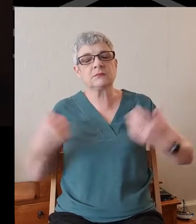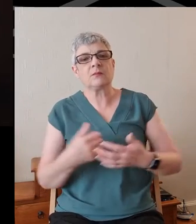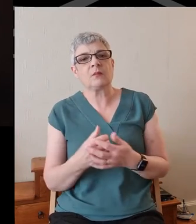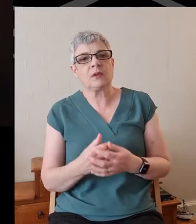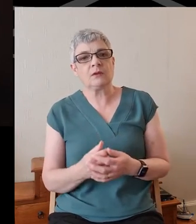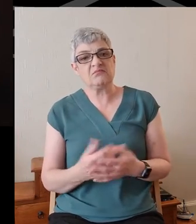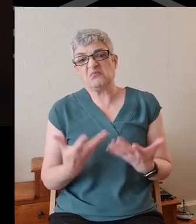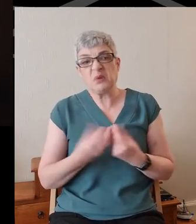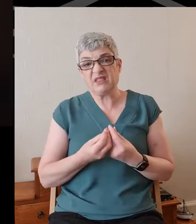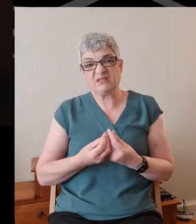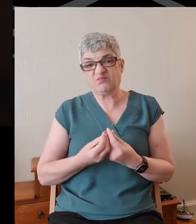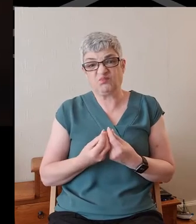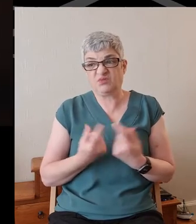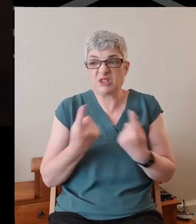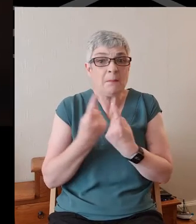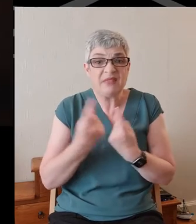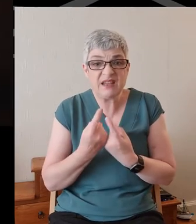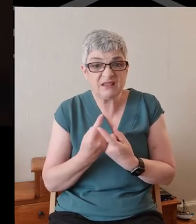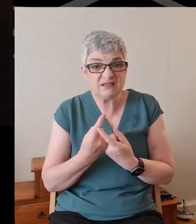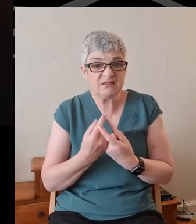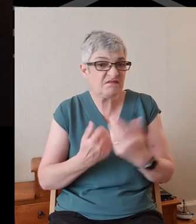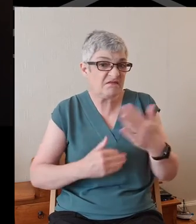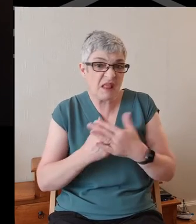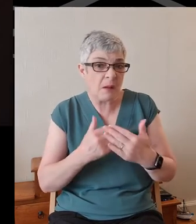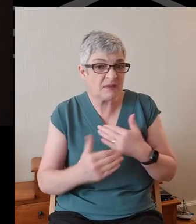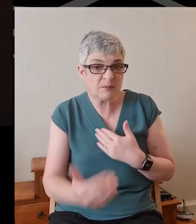with just something that fills us space.